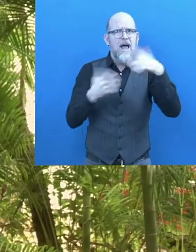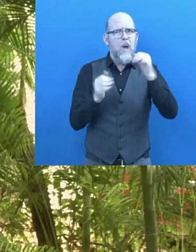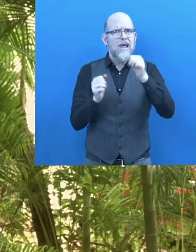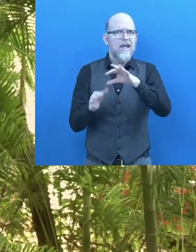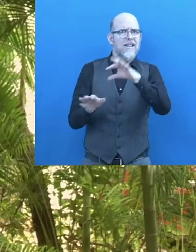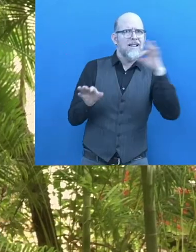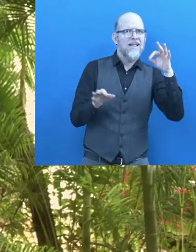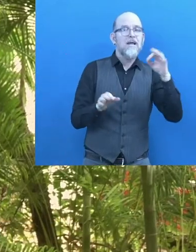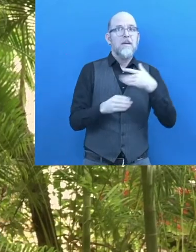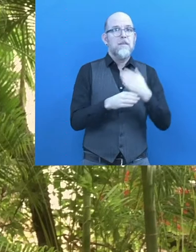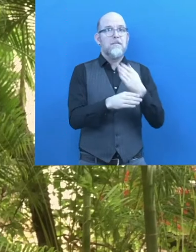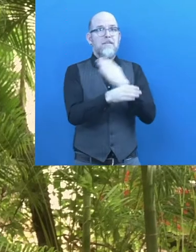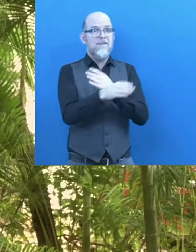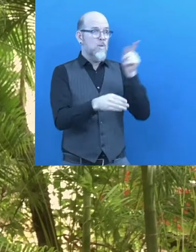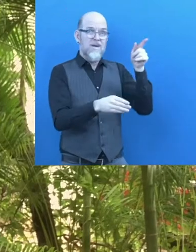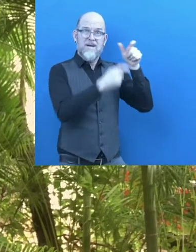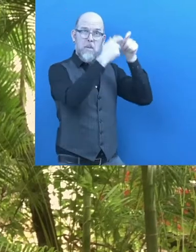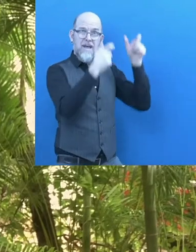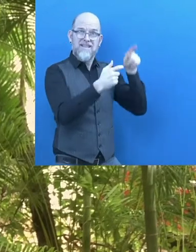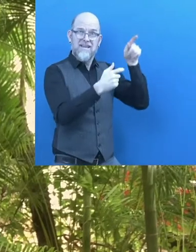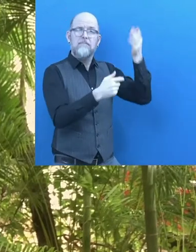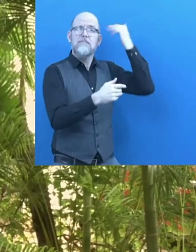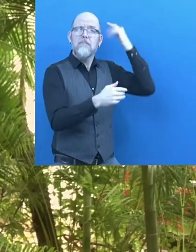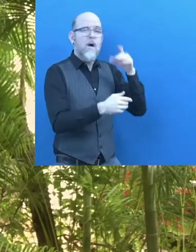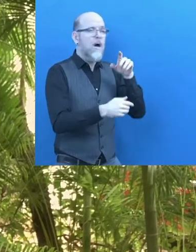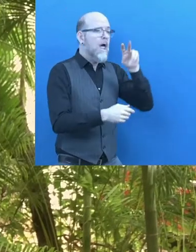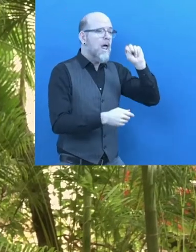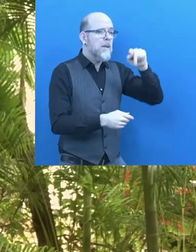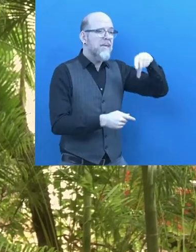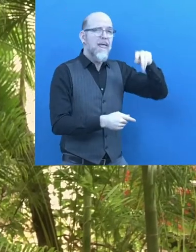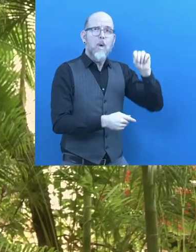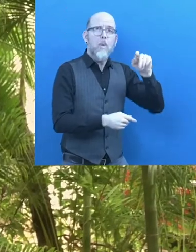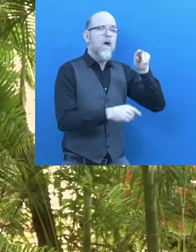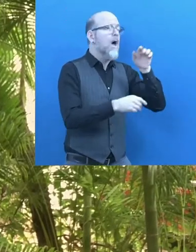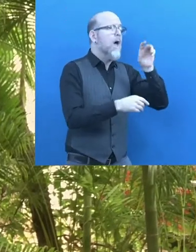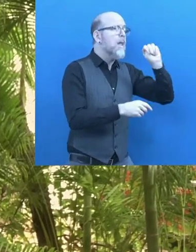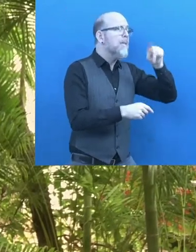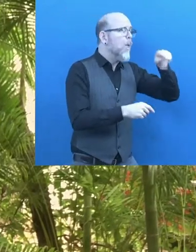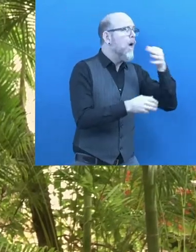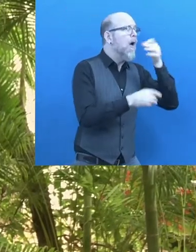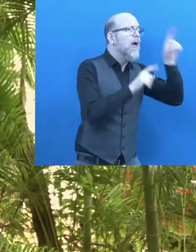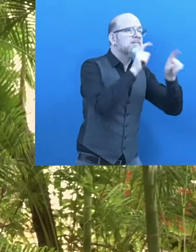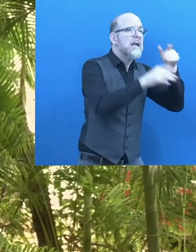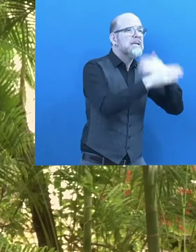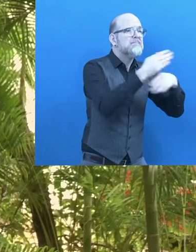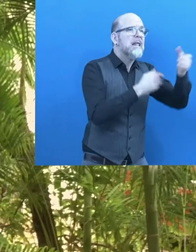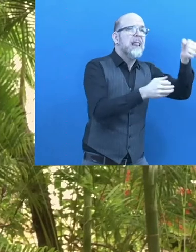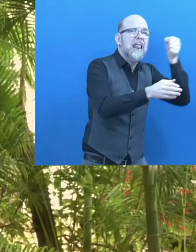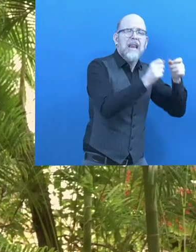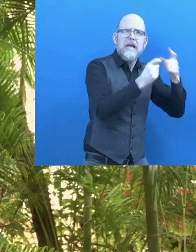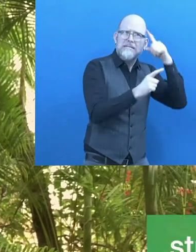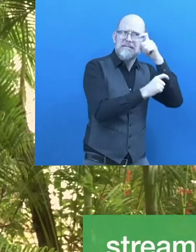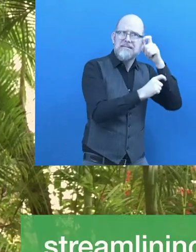companies willing to hire people with disabilities needed to go NGO by NGO to find only a few applicants with disabilities.